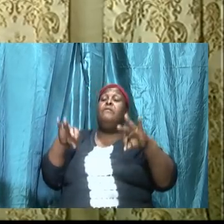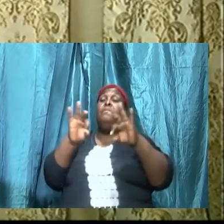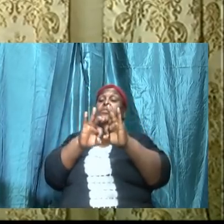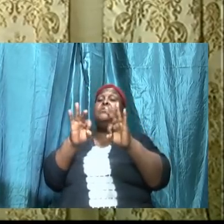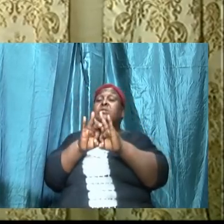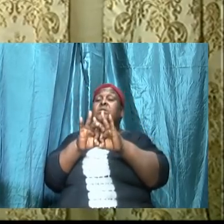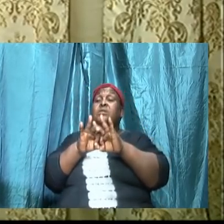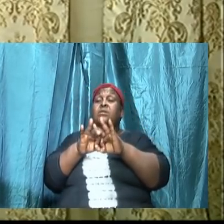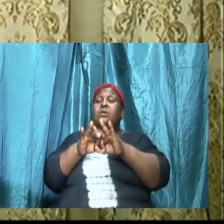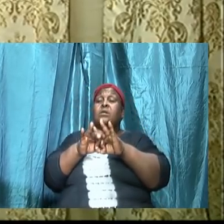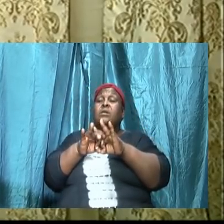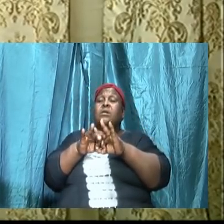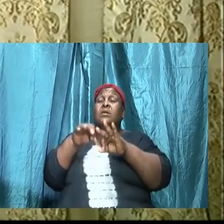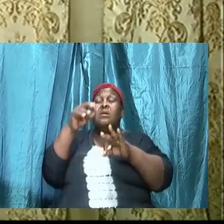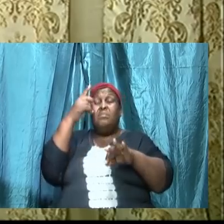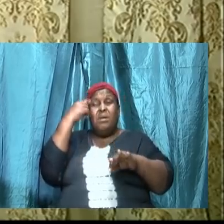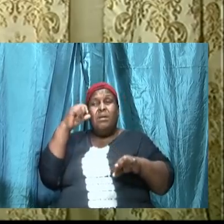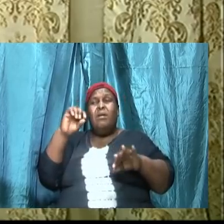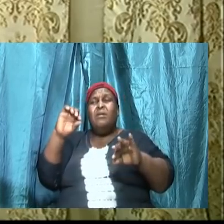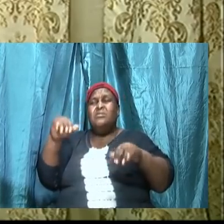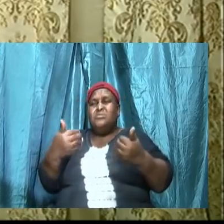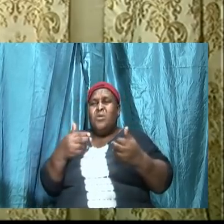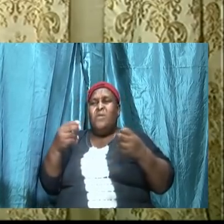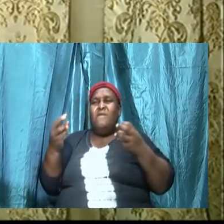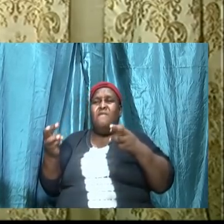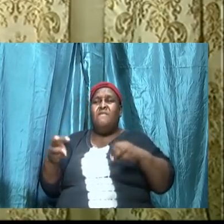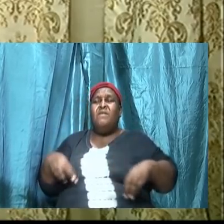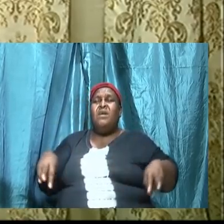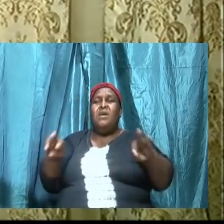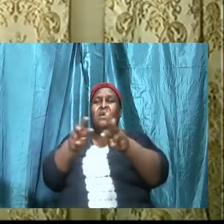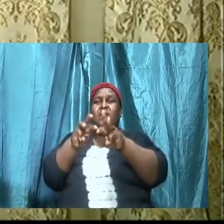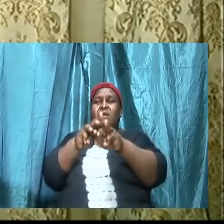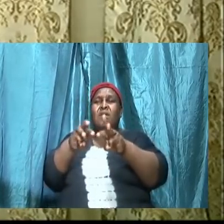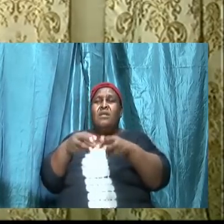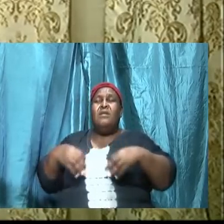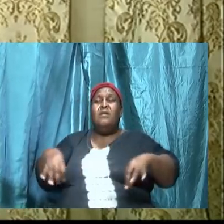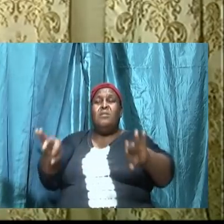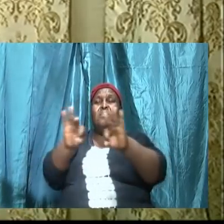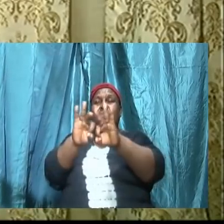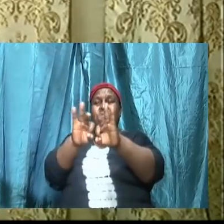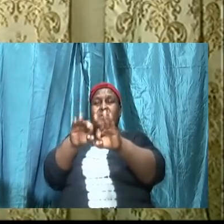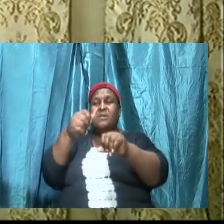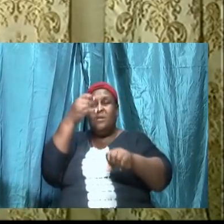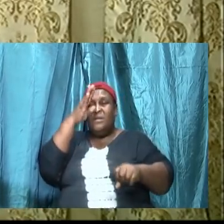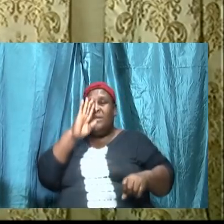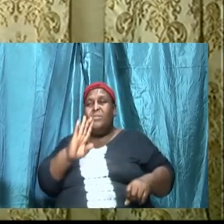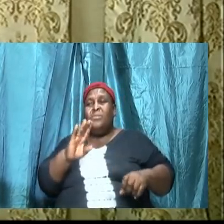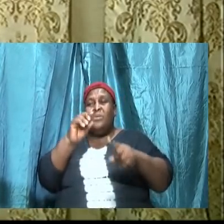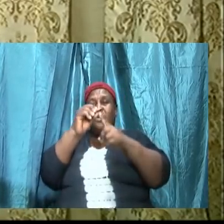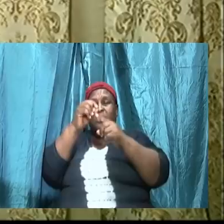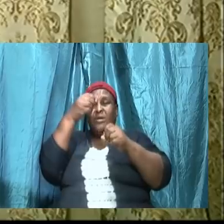cause of how valuable how important this word is